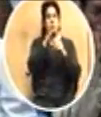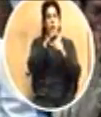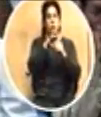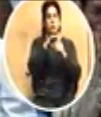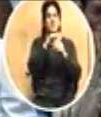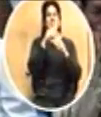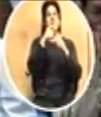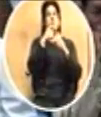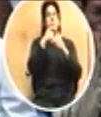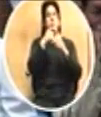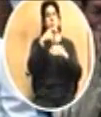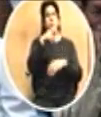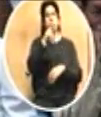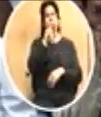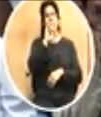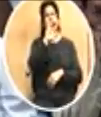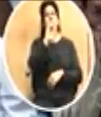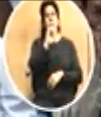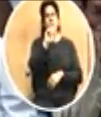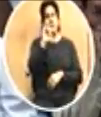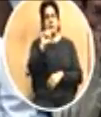priceless.